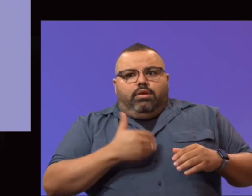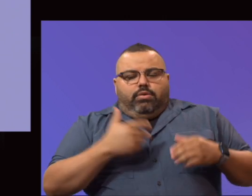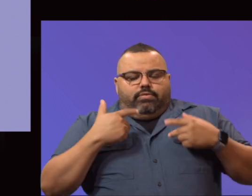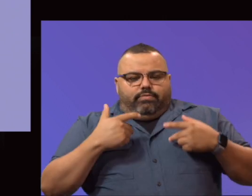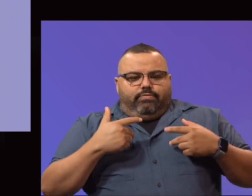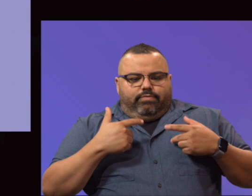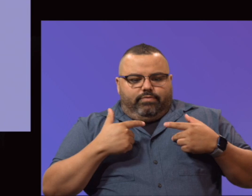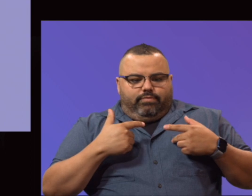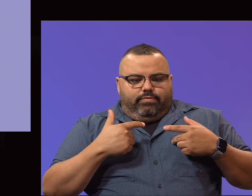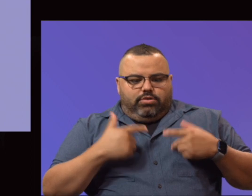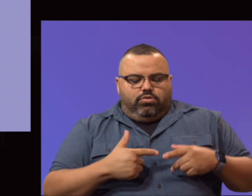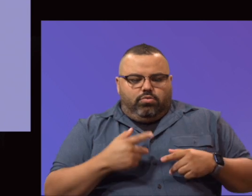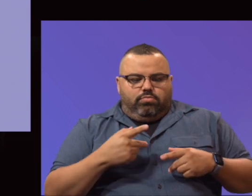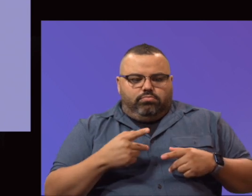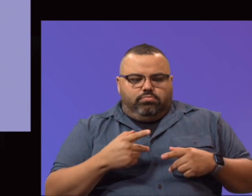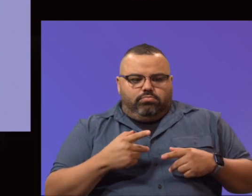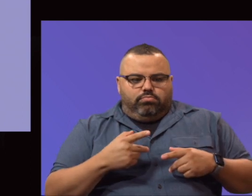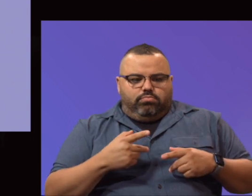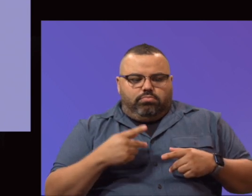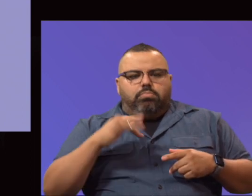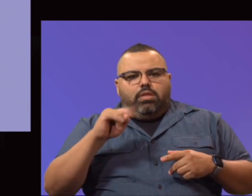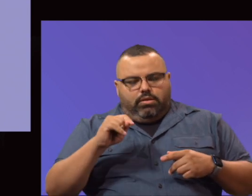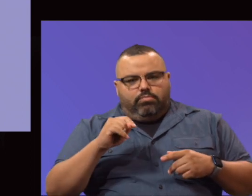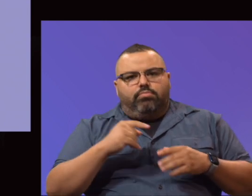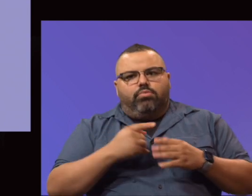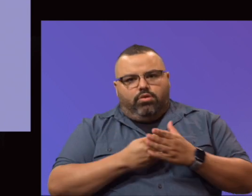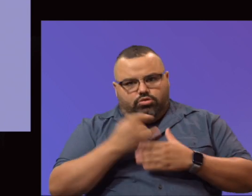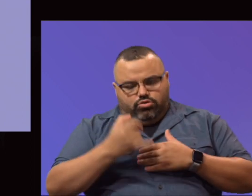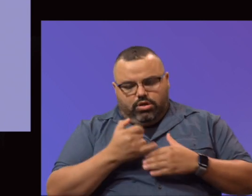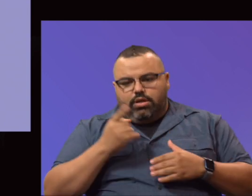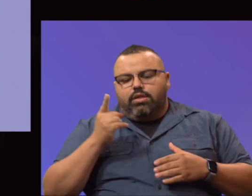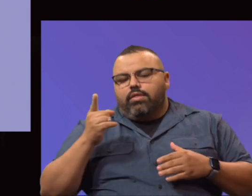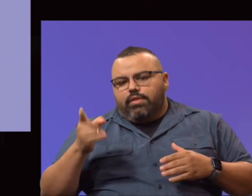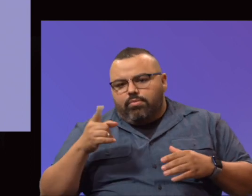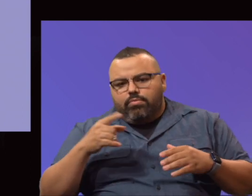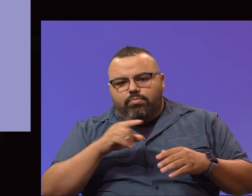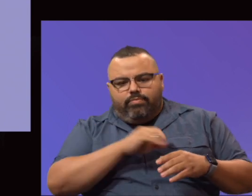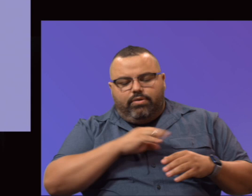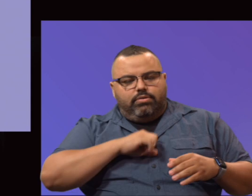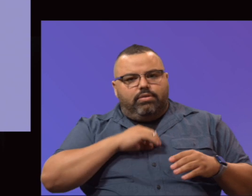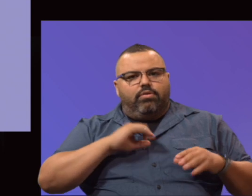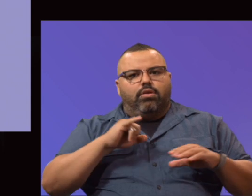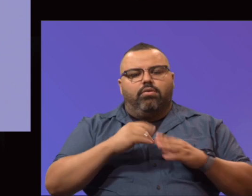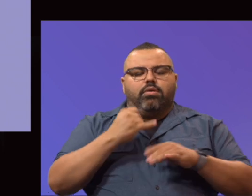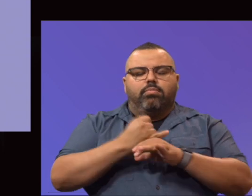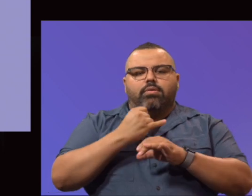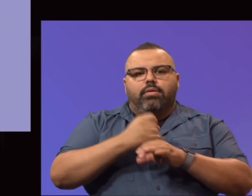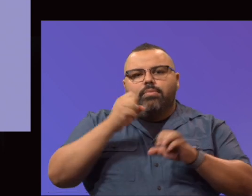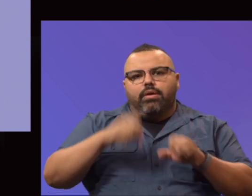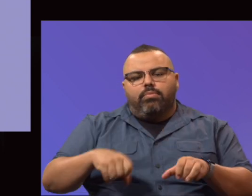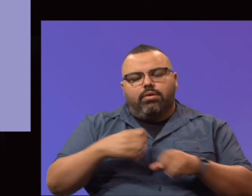have been busy. In particular, before we had faculty and staff on our campuses, they were able to get a significant number of